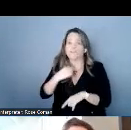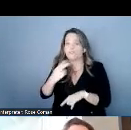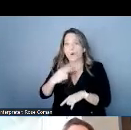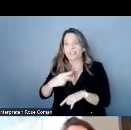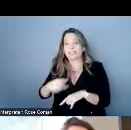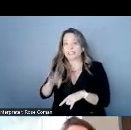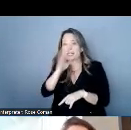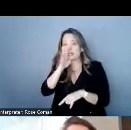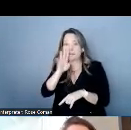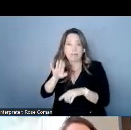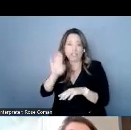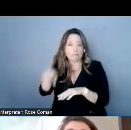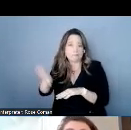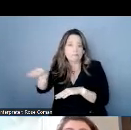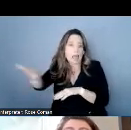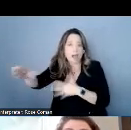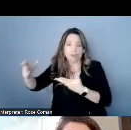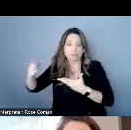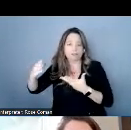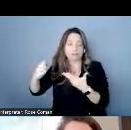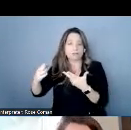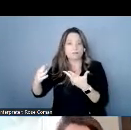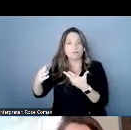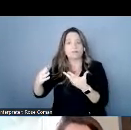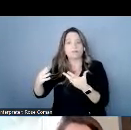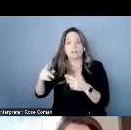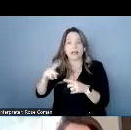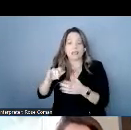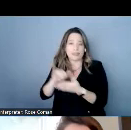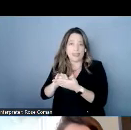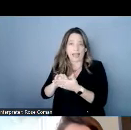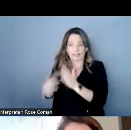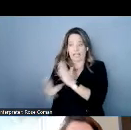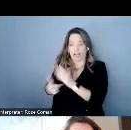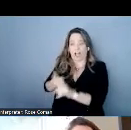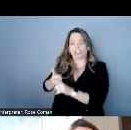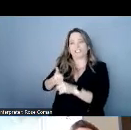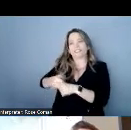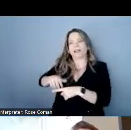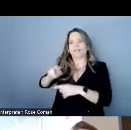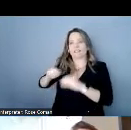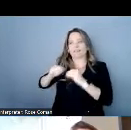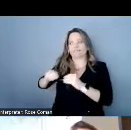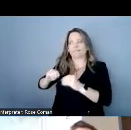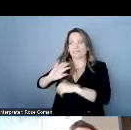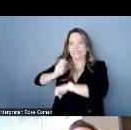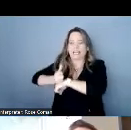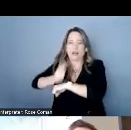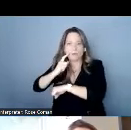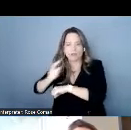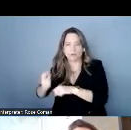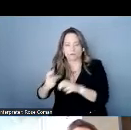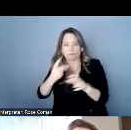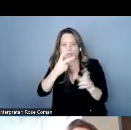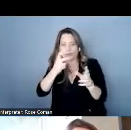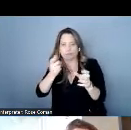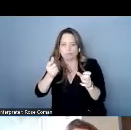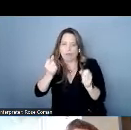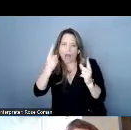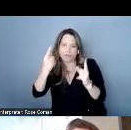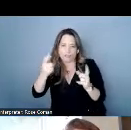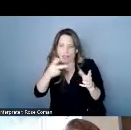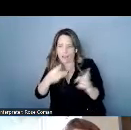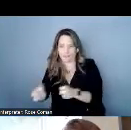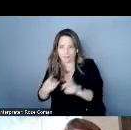various voices and speech patterns that that specific technology has been trained on there are multiple speech to